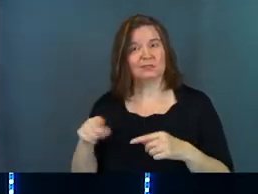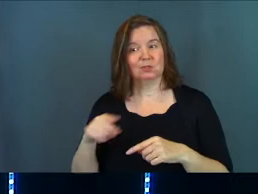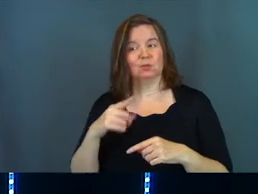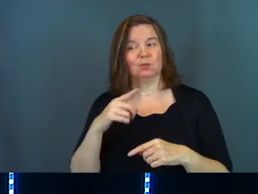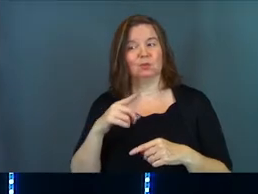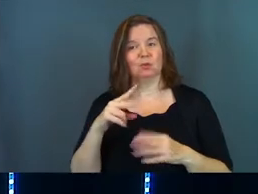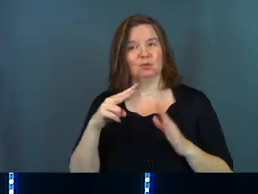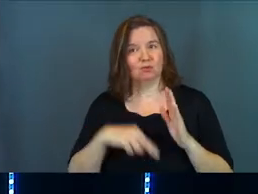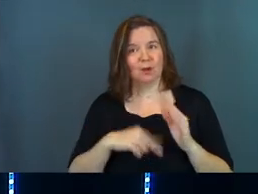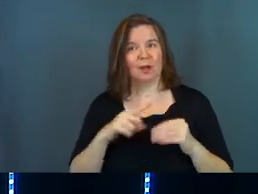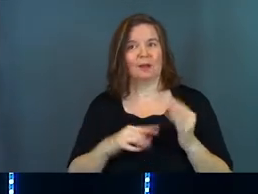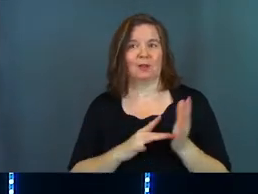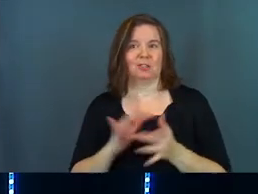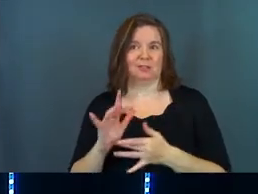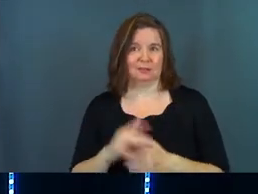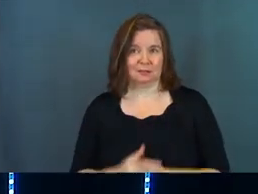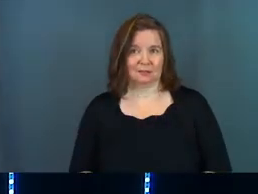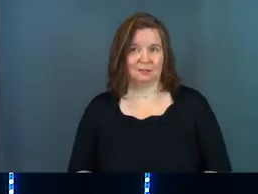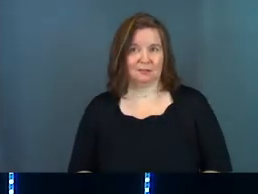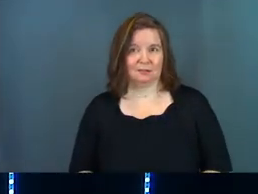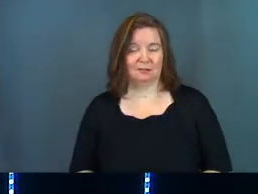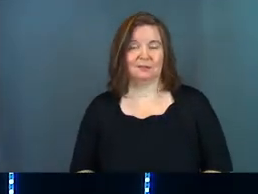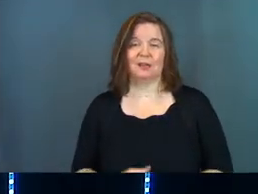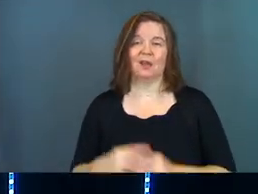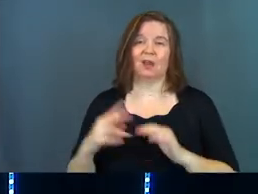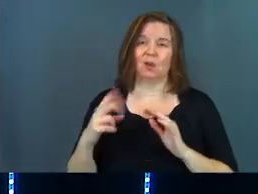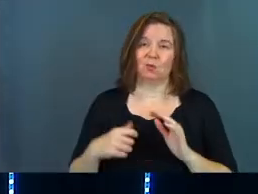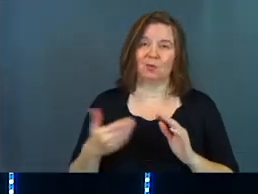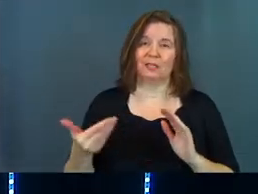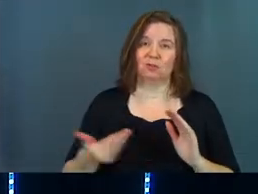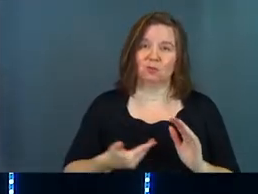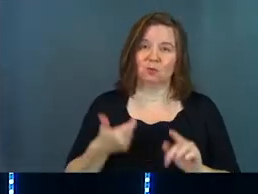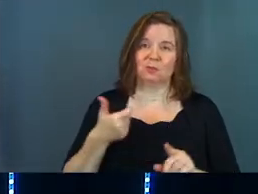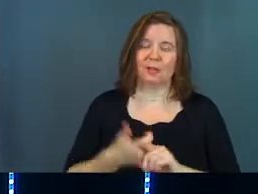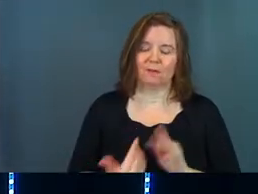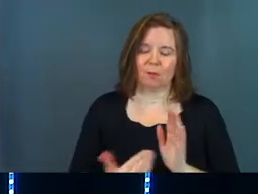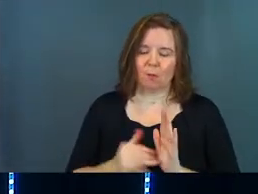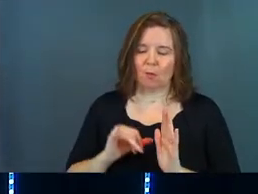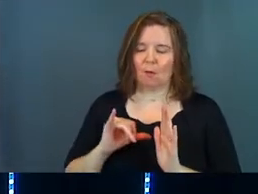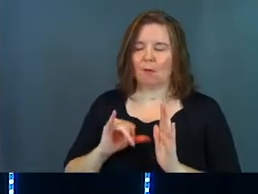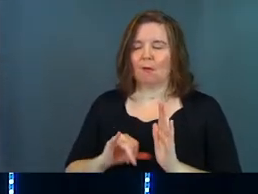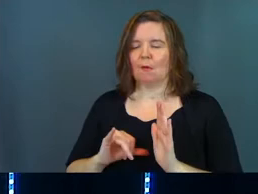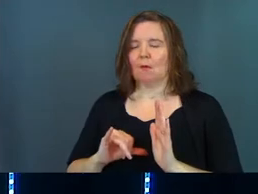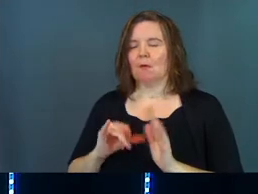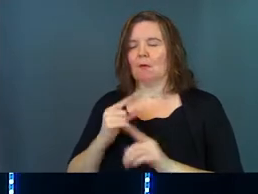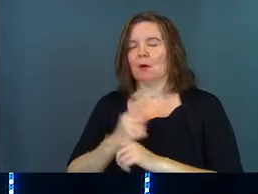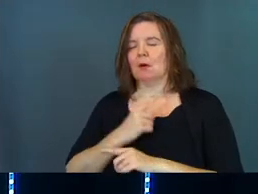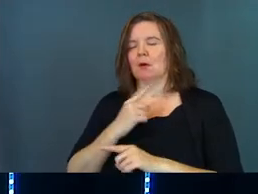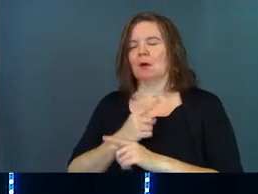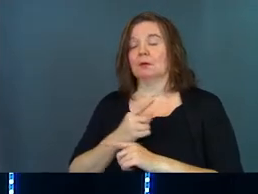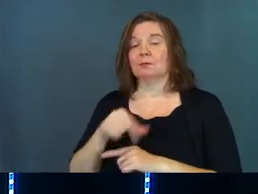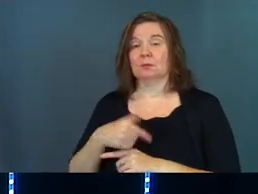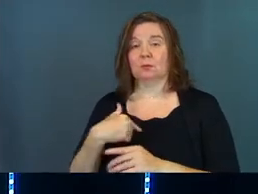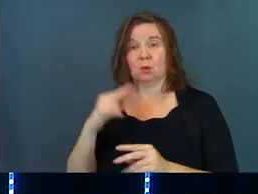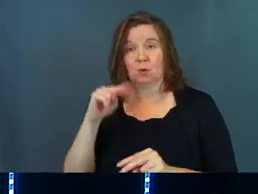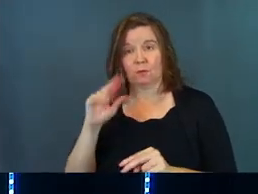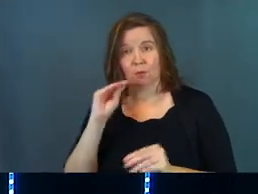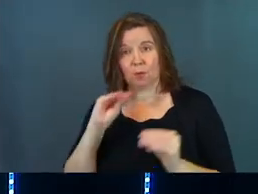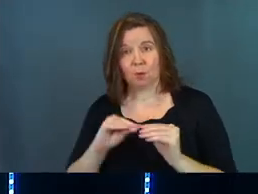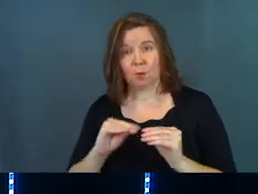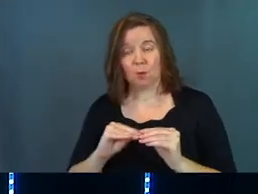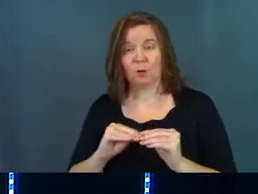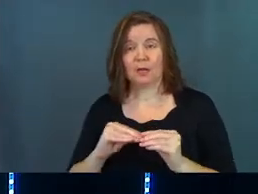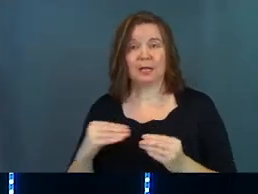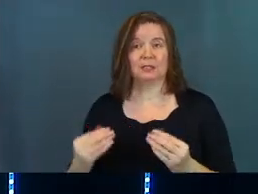since you read about Jesus and reintroduced yourself to him. What we're looking for here more than anything